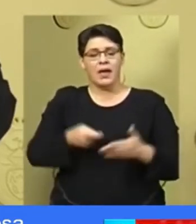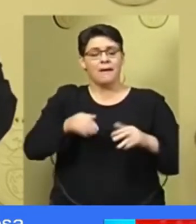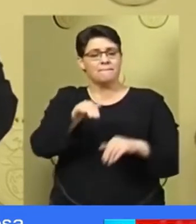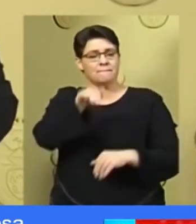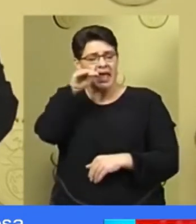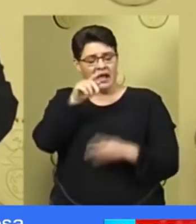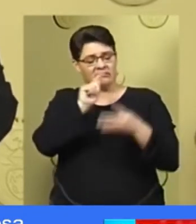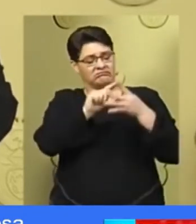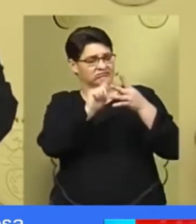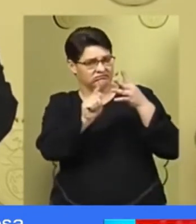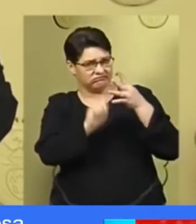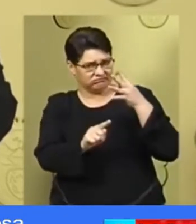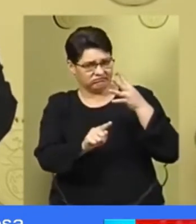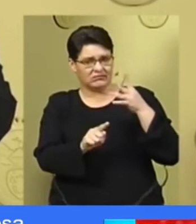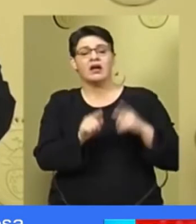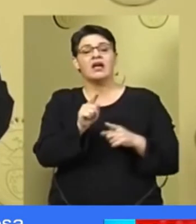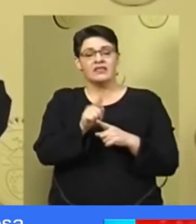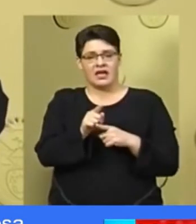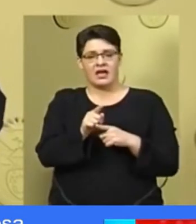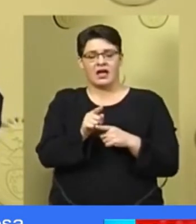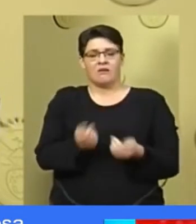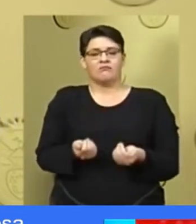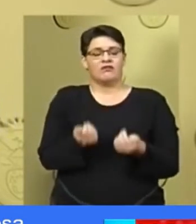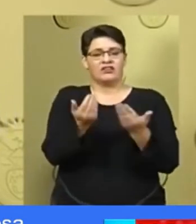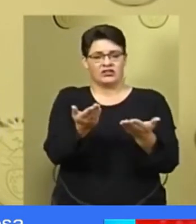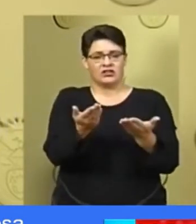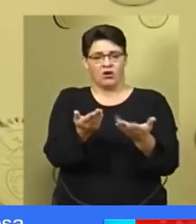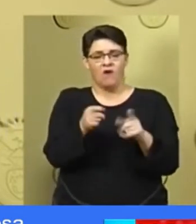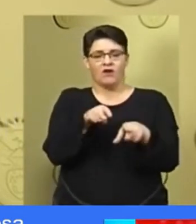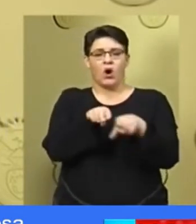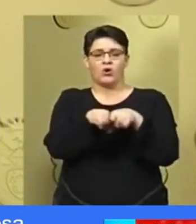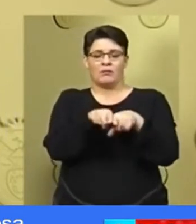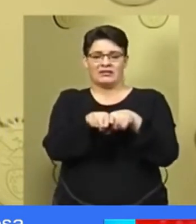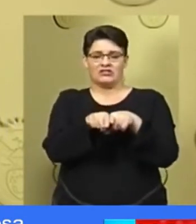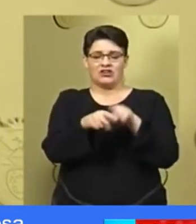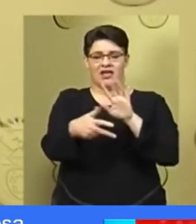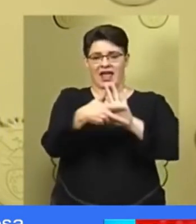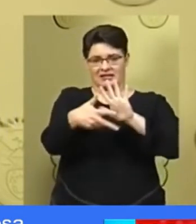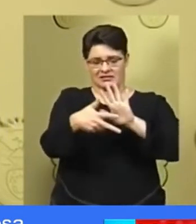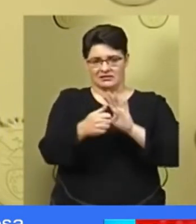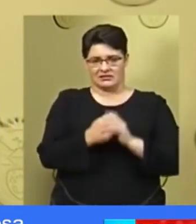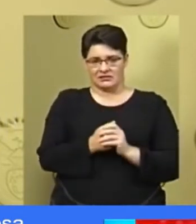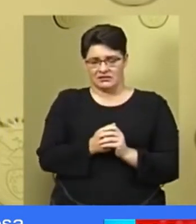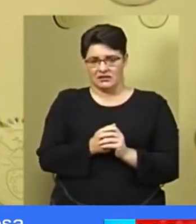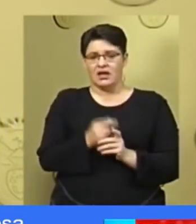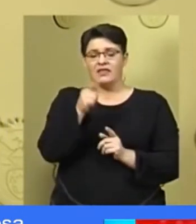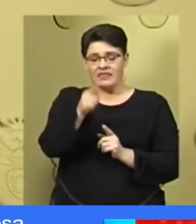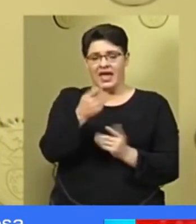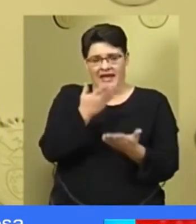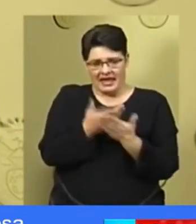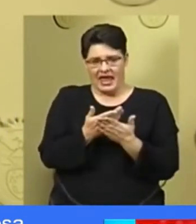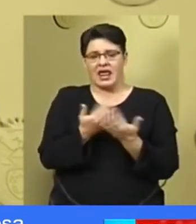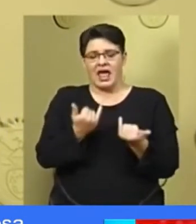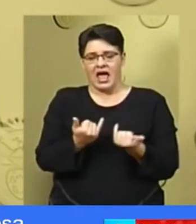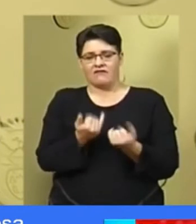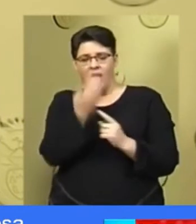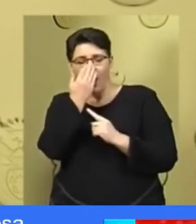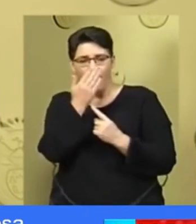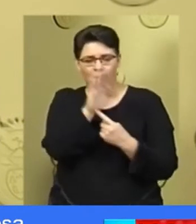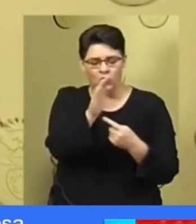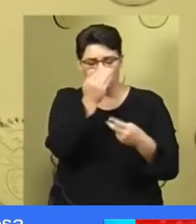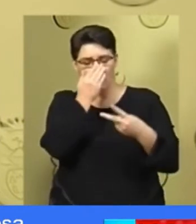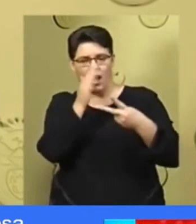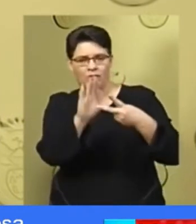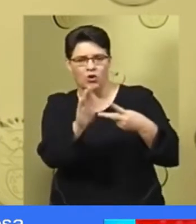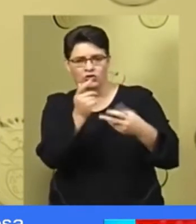banks have been exempted from provisions of the Competition Act to enable them to develop common approaches